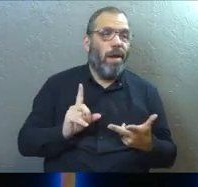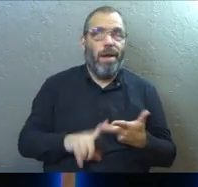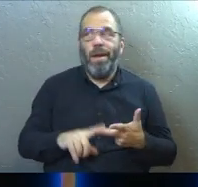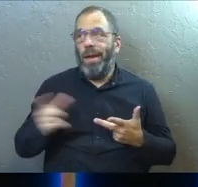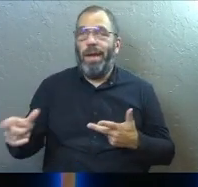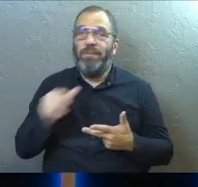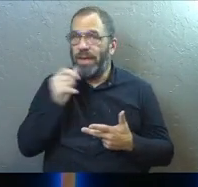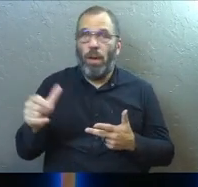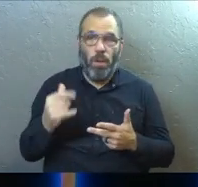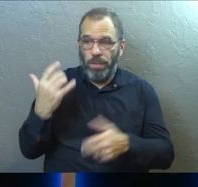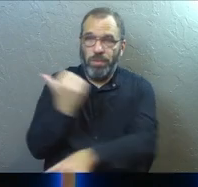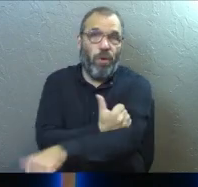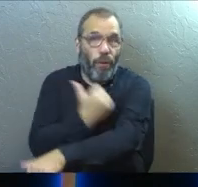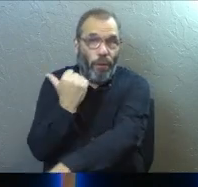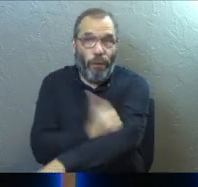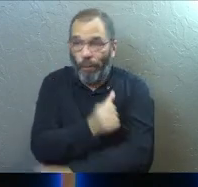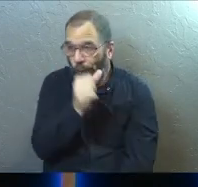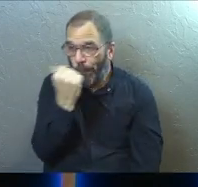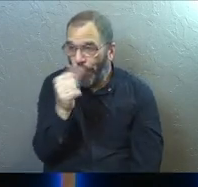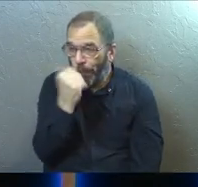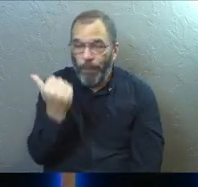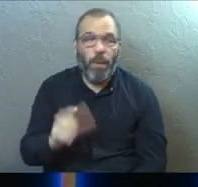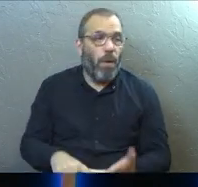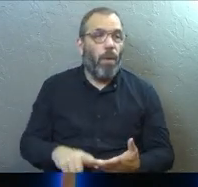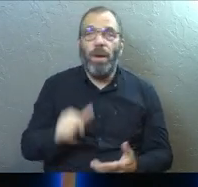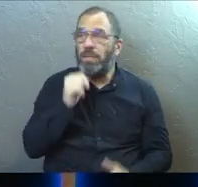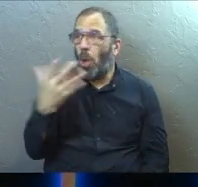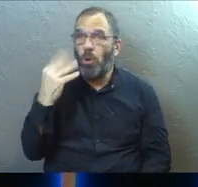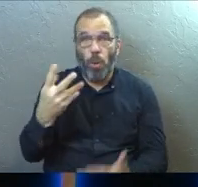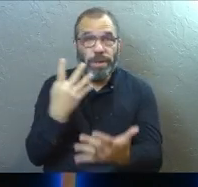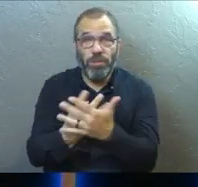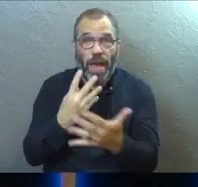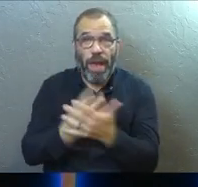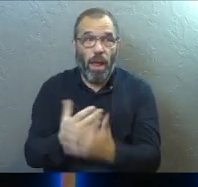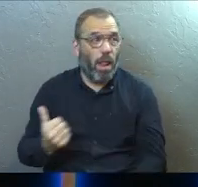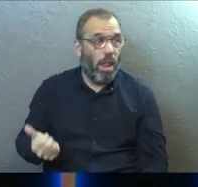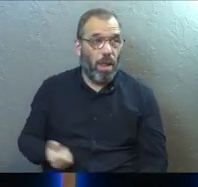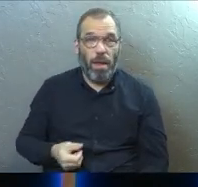and if they don't do drugs and if they don't go to jail,